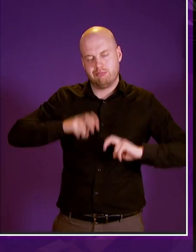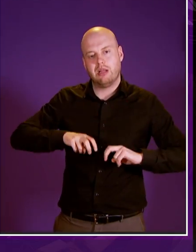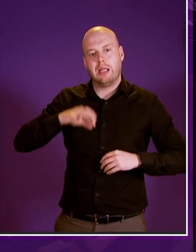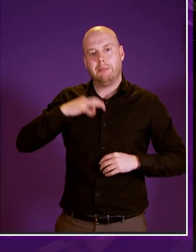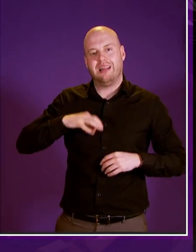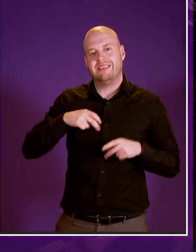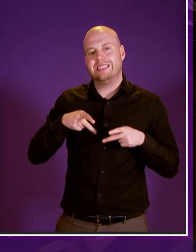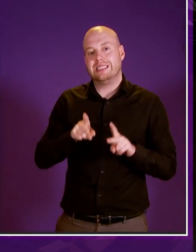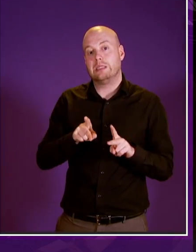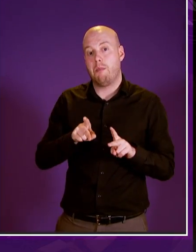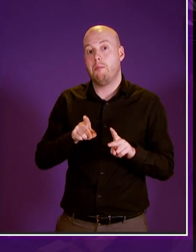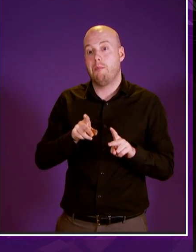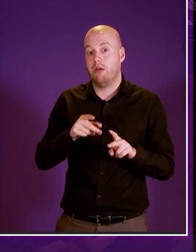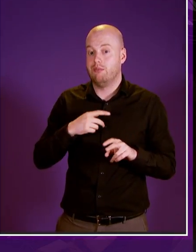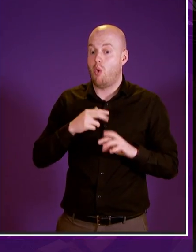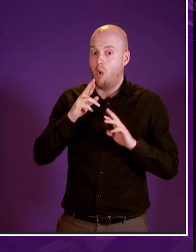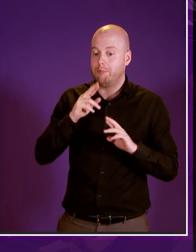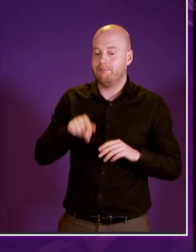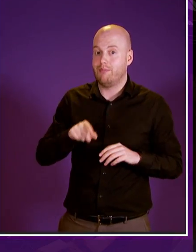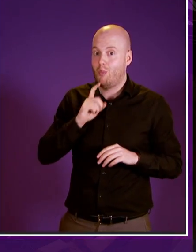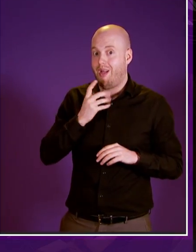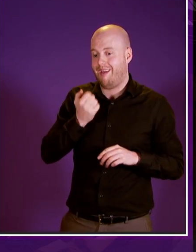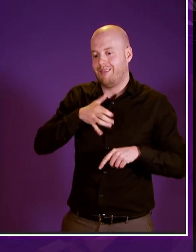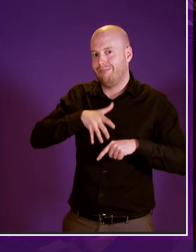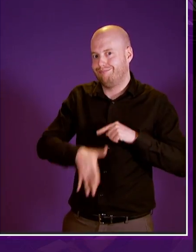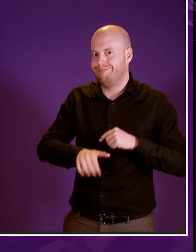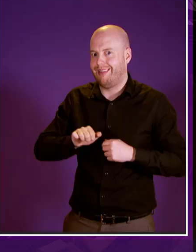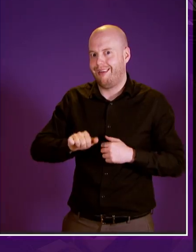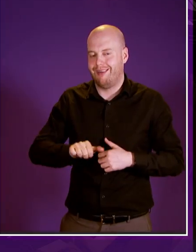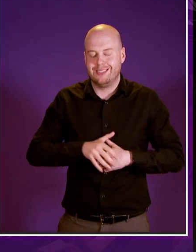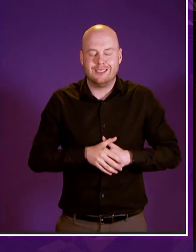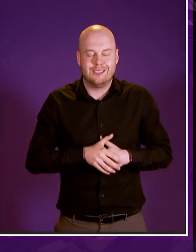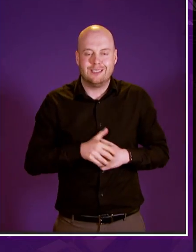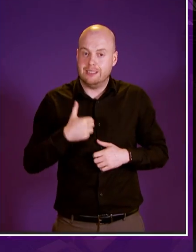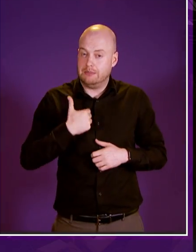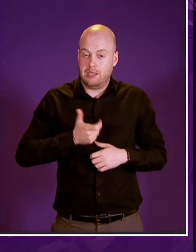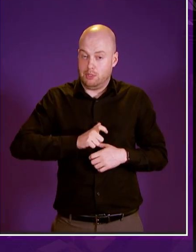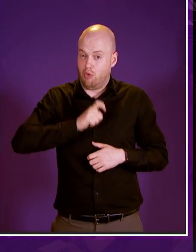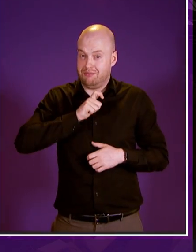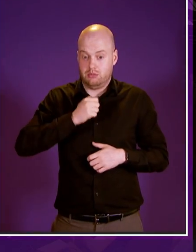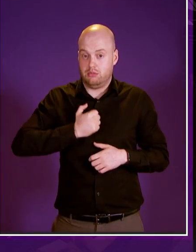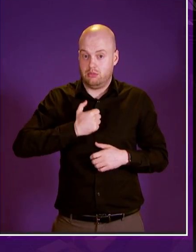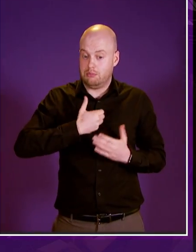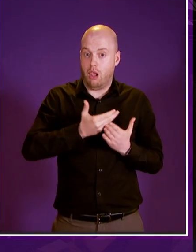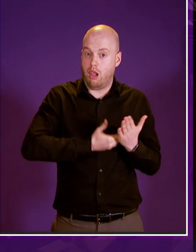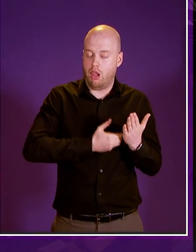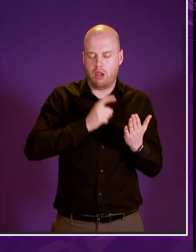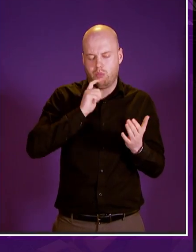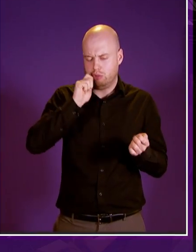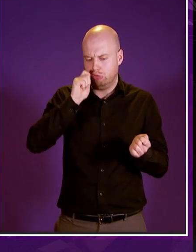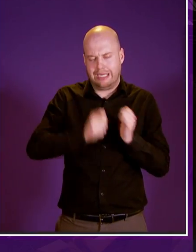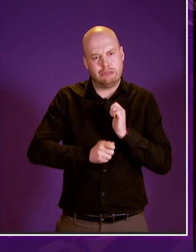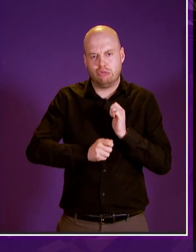which i think will enlighten this area even further but i am confident that this bill will change the experience of our citizens